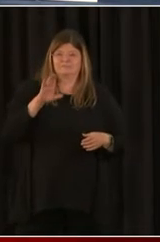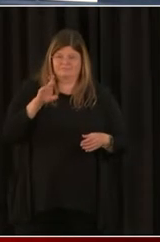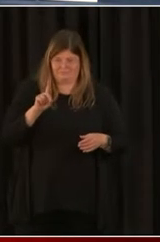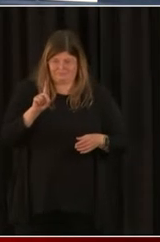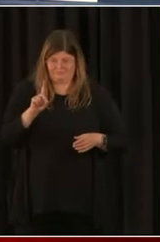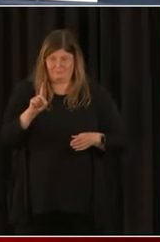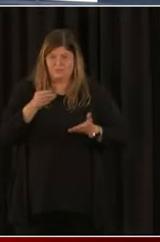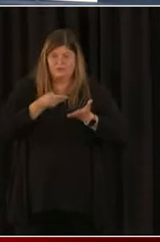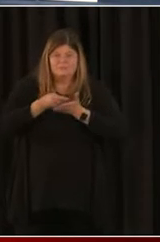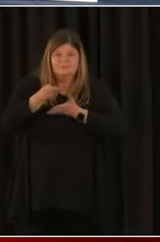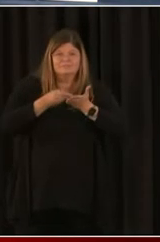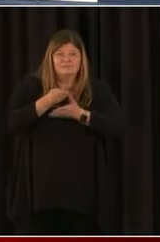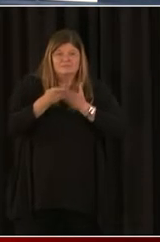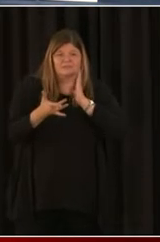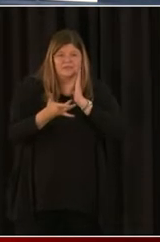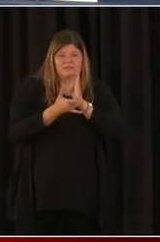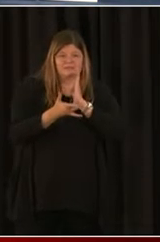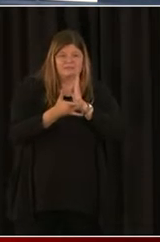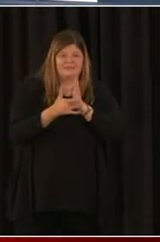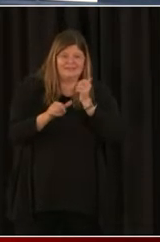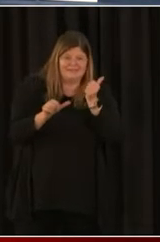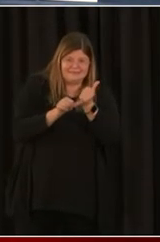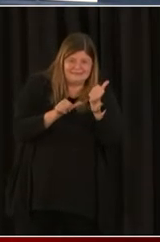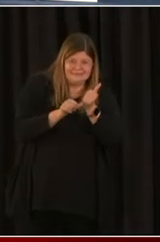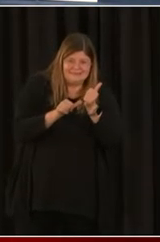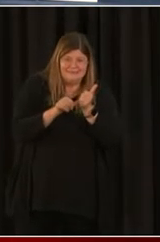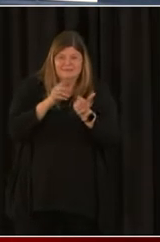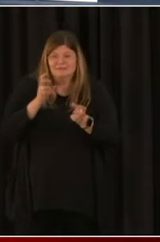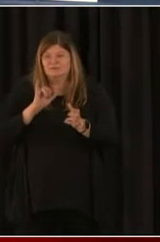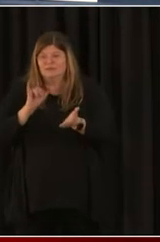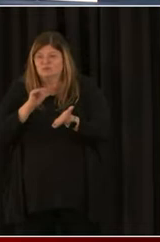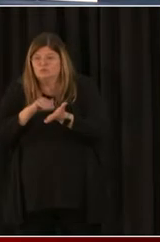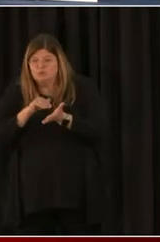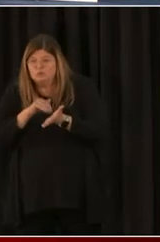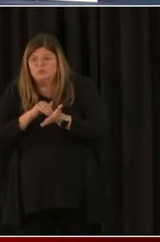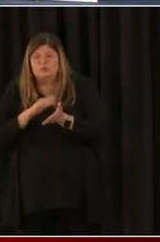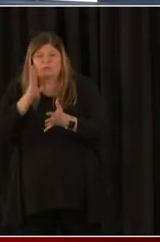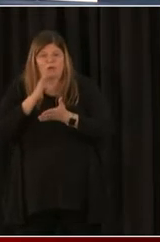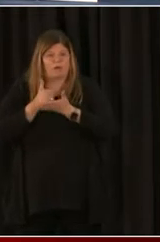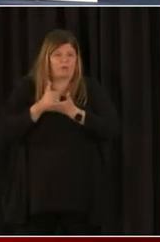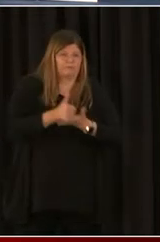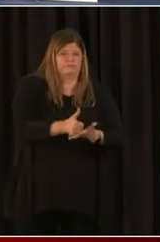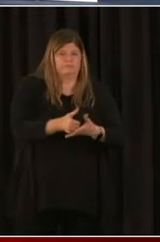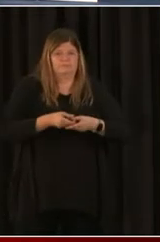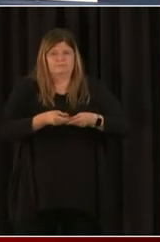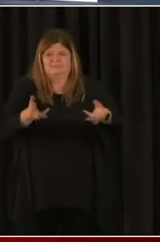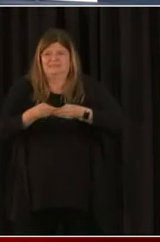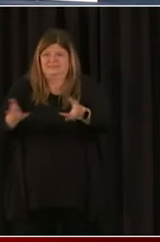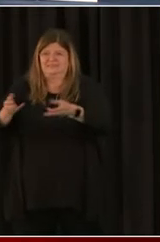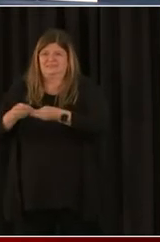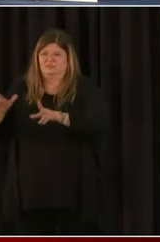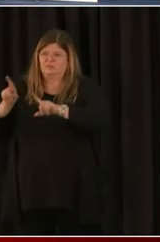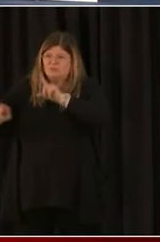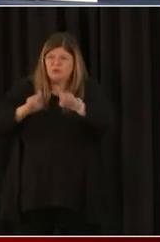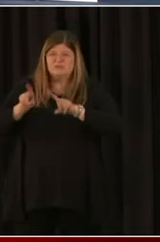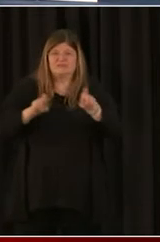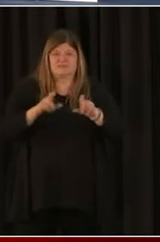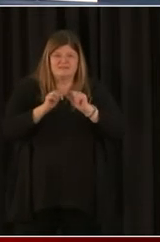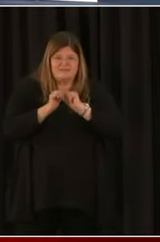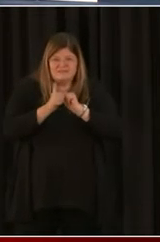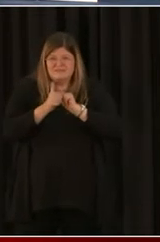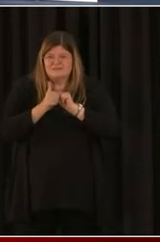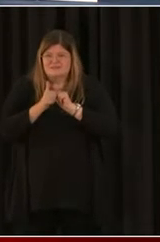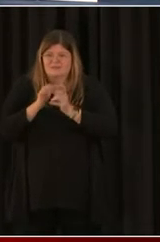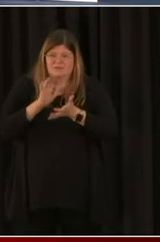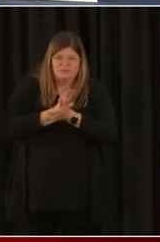Center, were really helpful for a lot of people that just had some questions about getting over the hurdle and